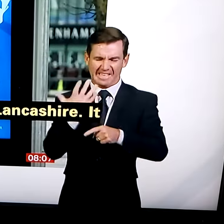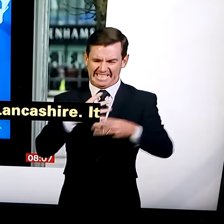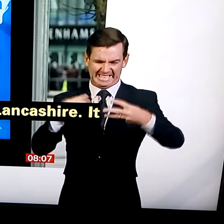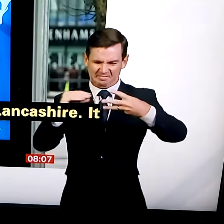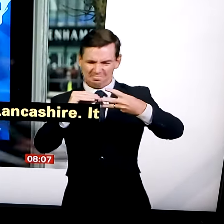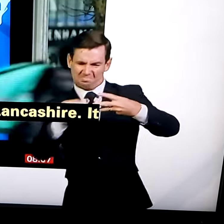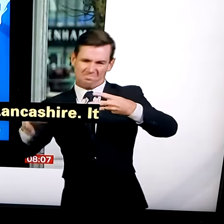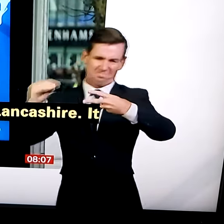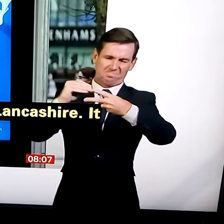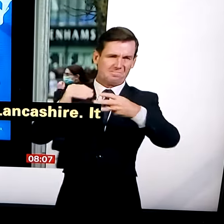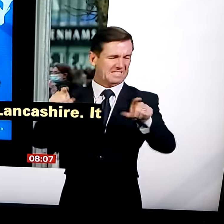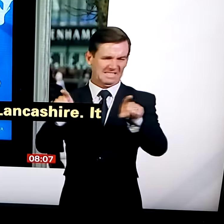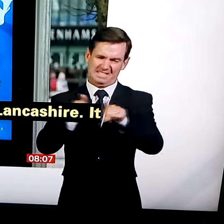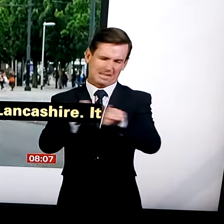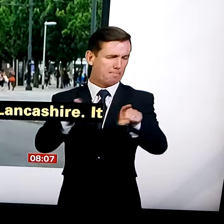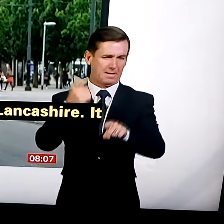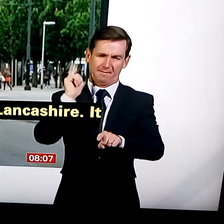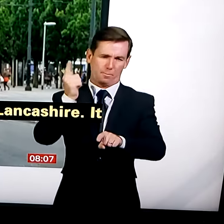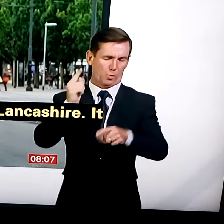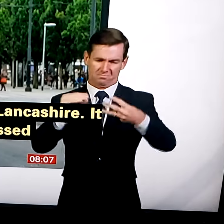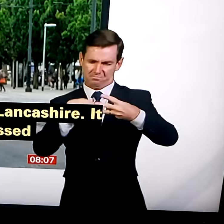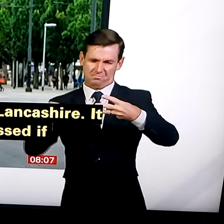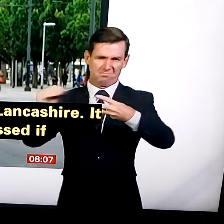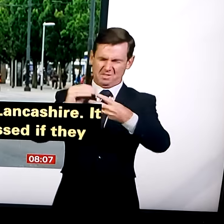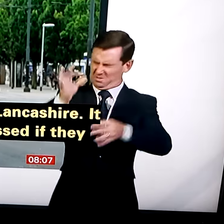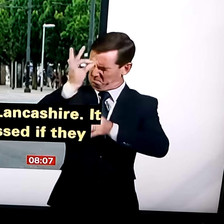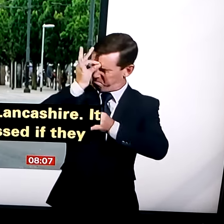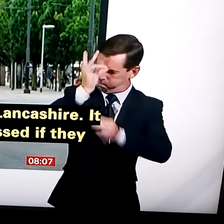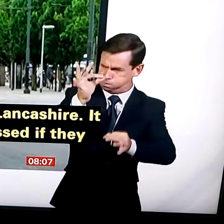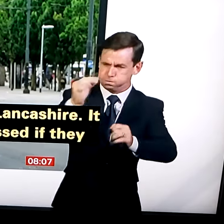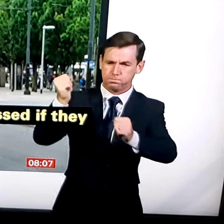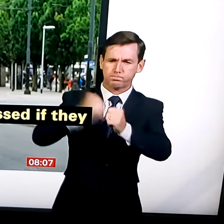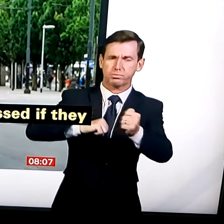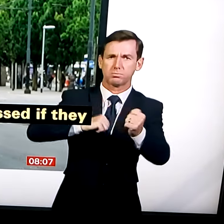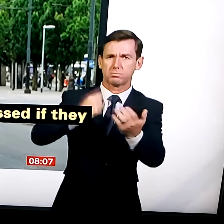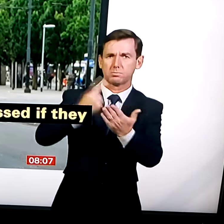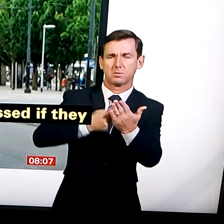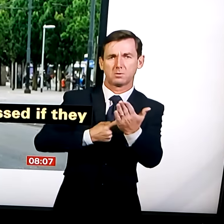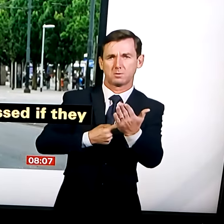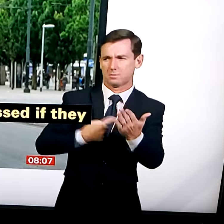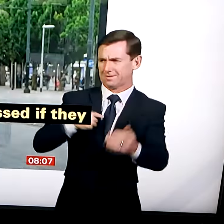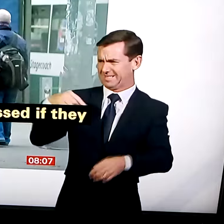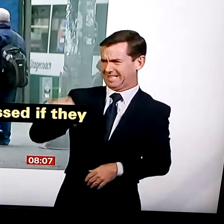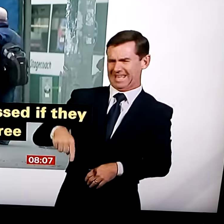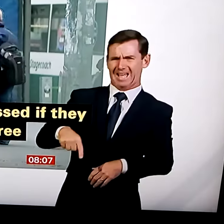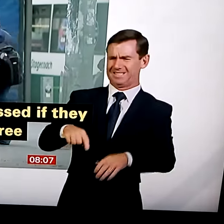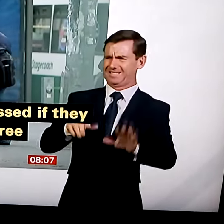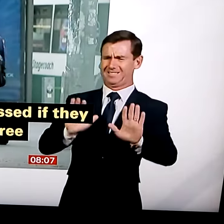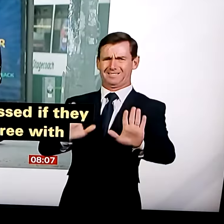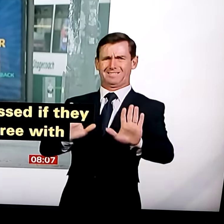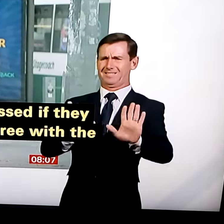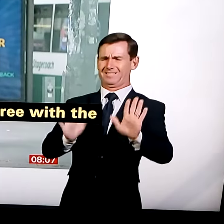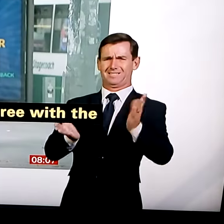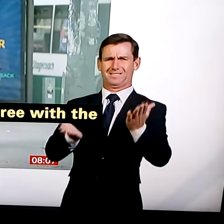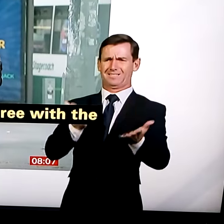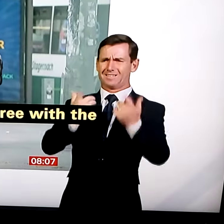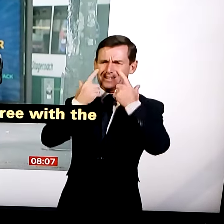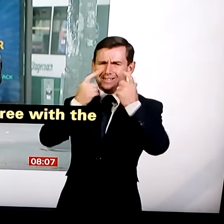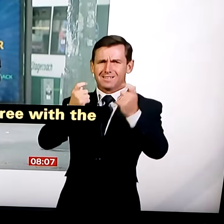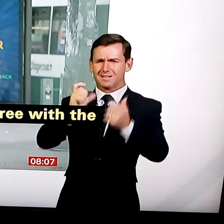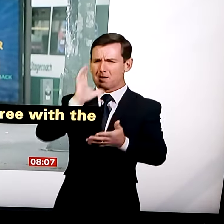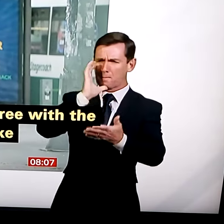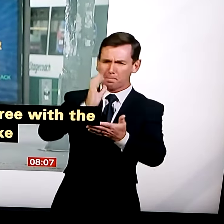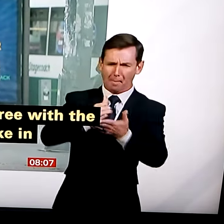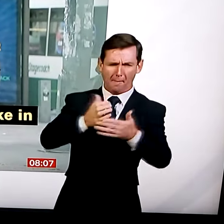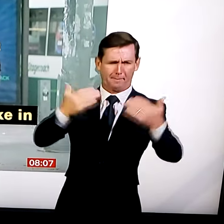the Liverpool, which is the reason we don't have to stop it. There's a difficult point to strike here because, as pointed out, that the policy is